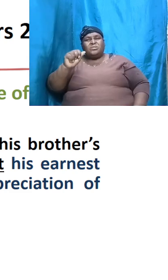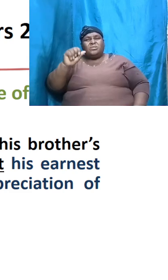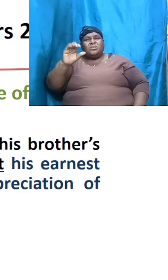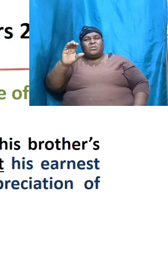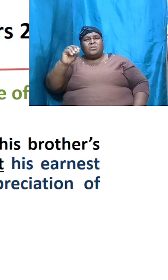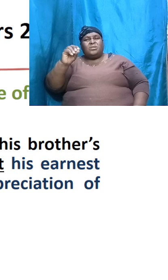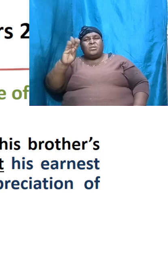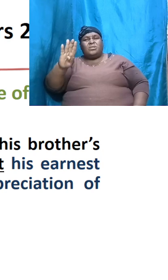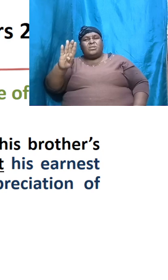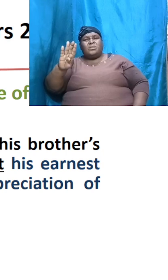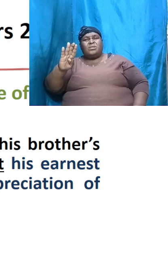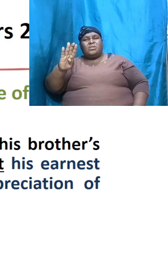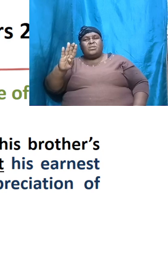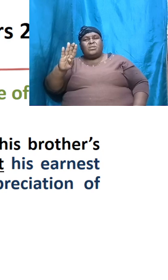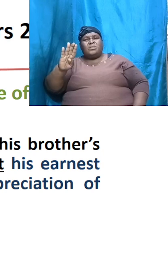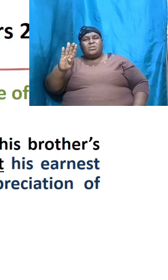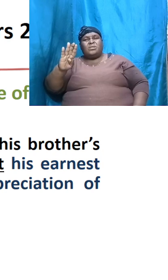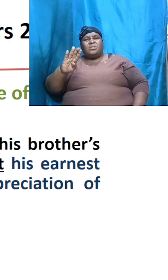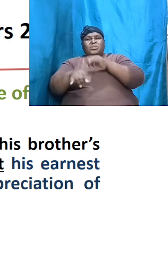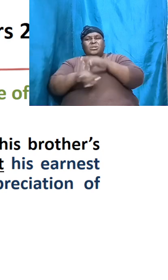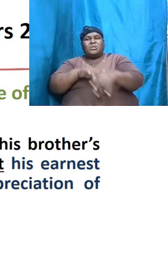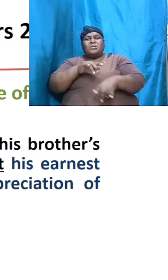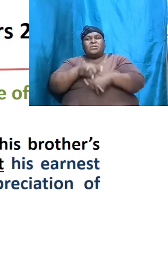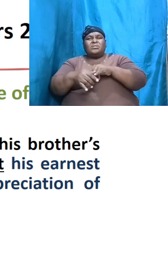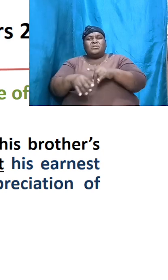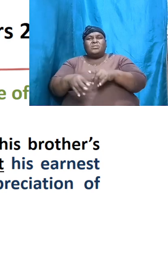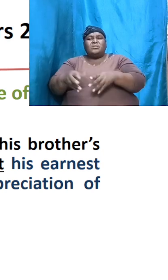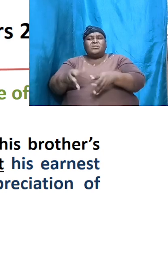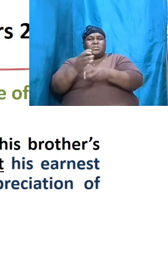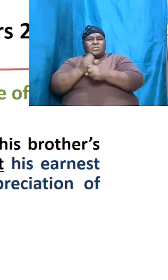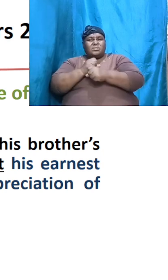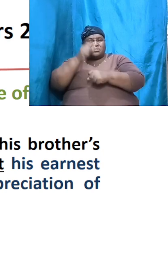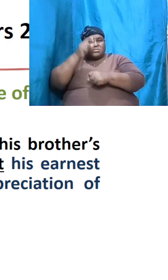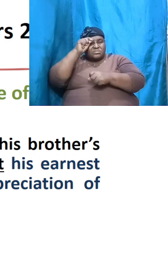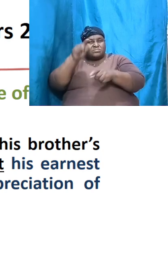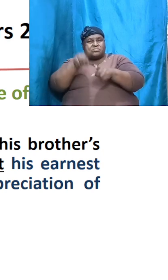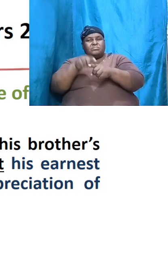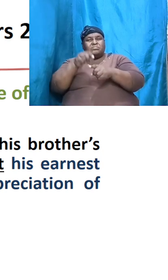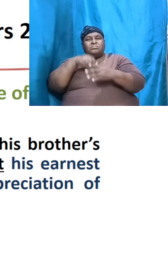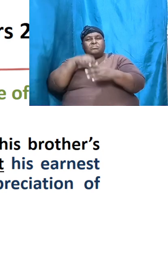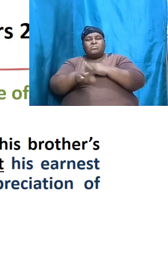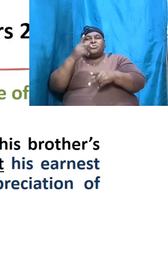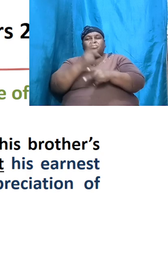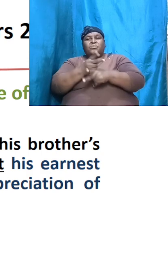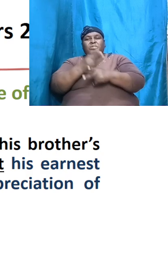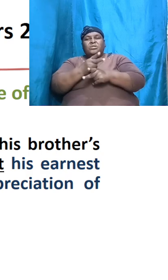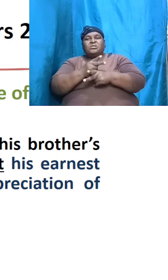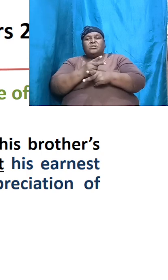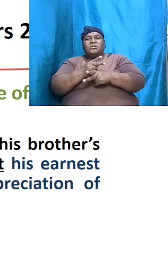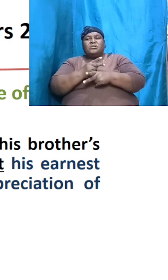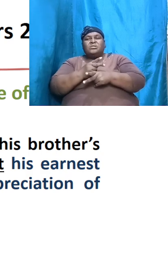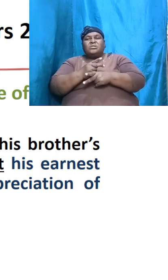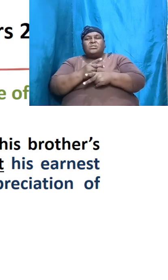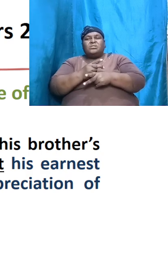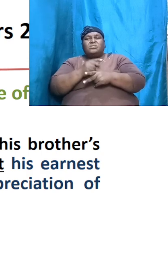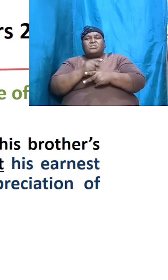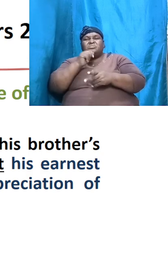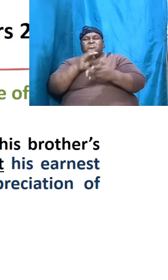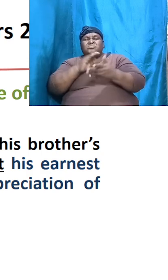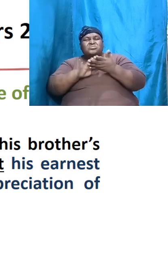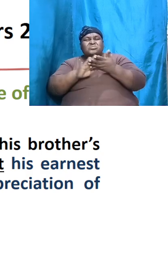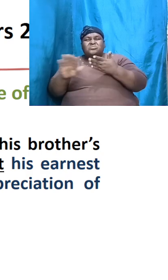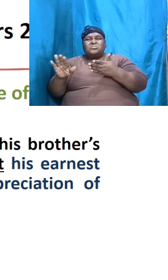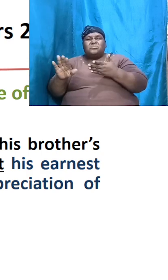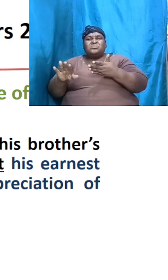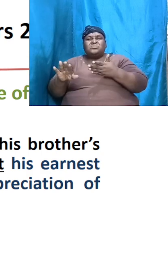everything to obtain his brother's birthright is inexcusable yet we see